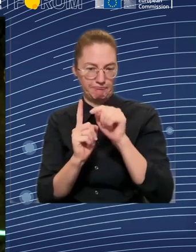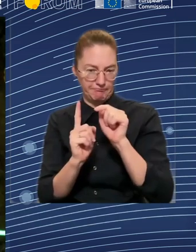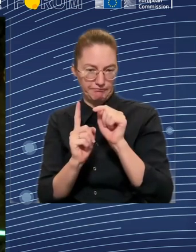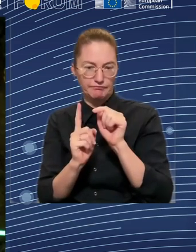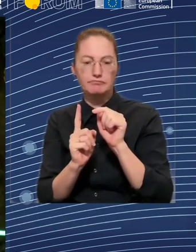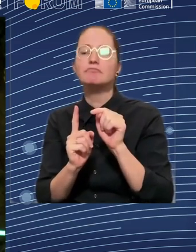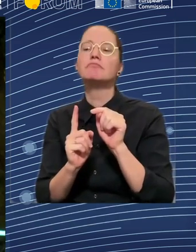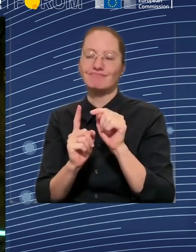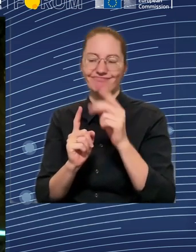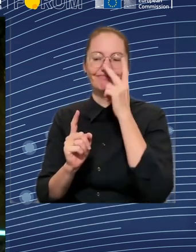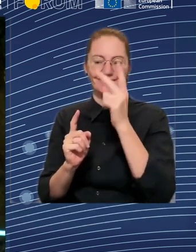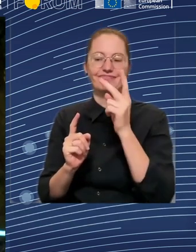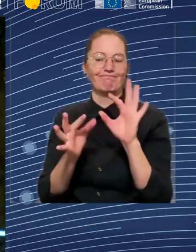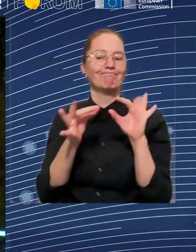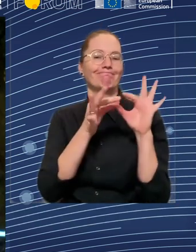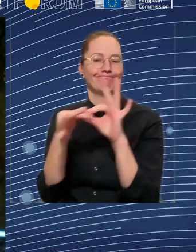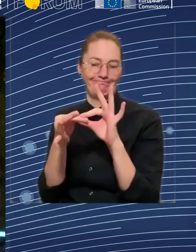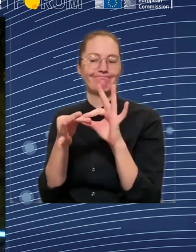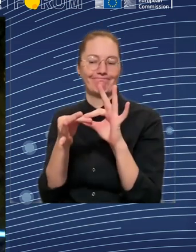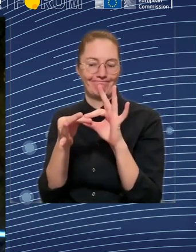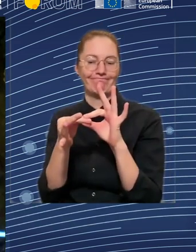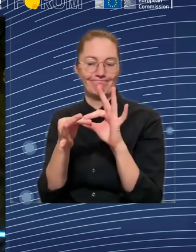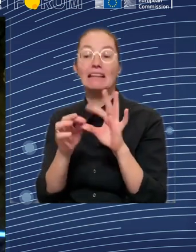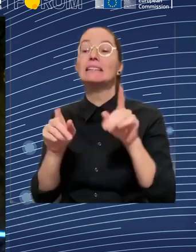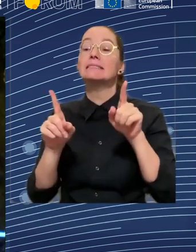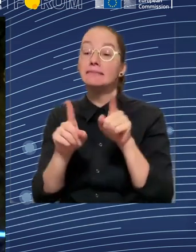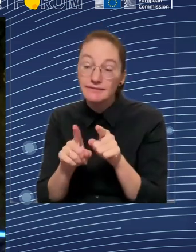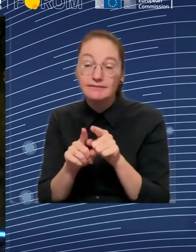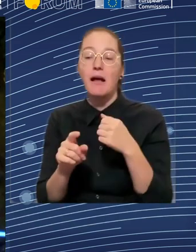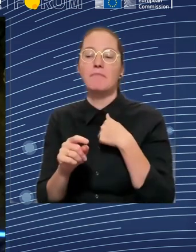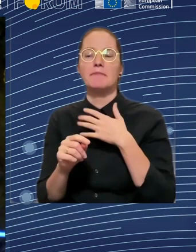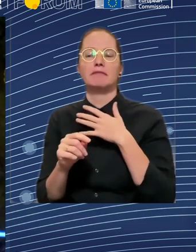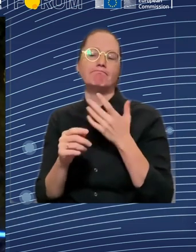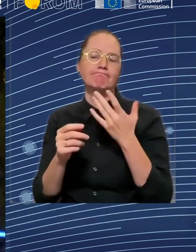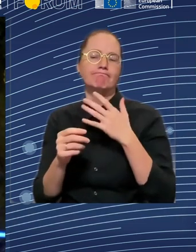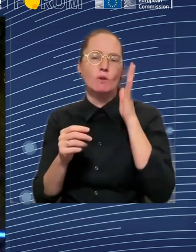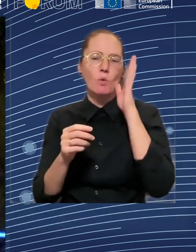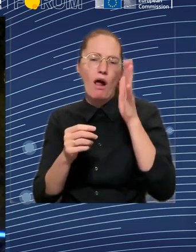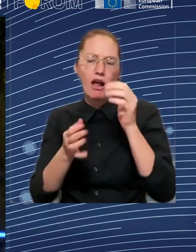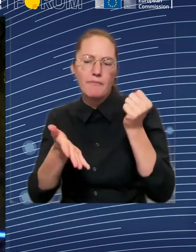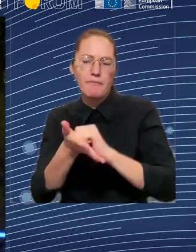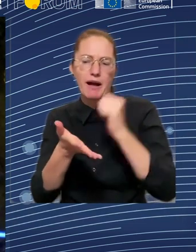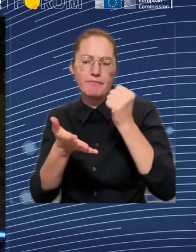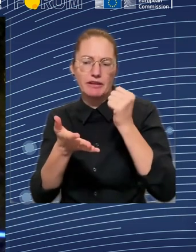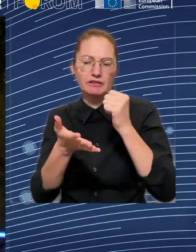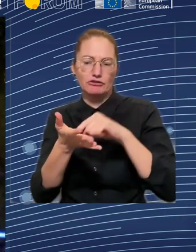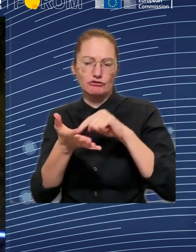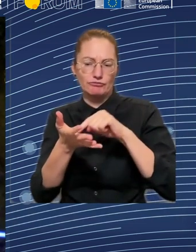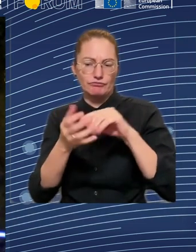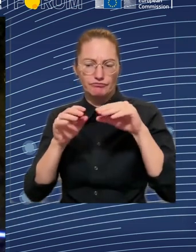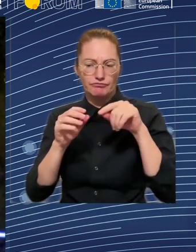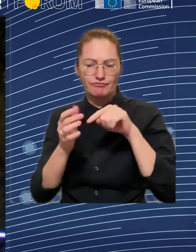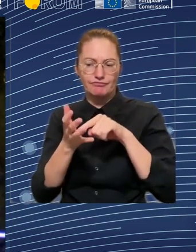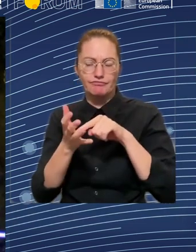speculating here. We can actually see that there is a link between population health, inequalities in